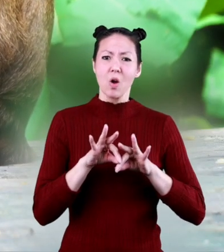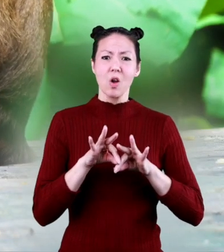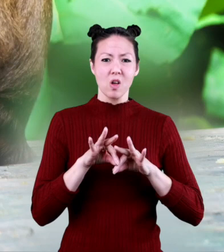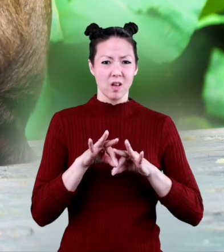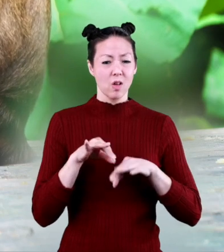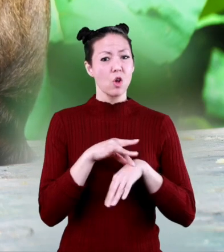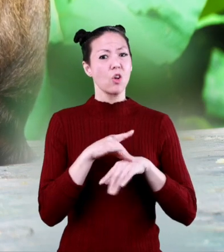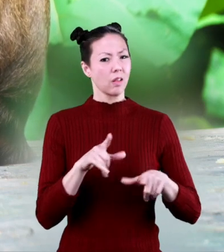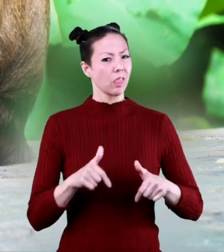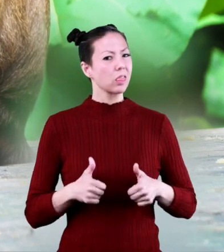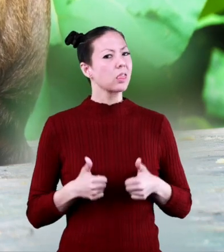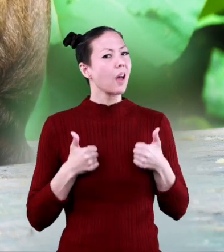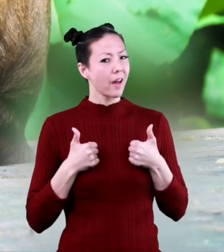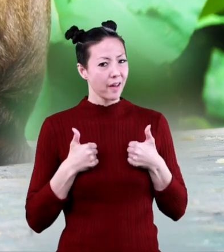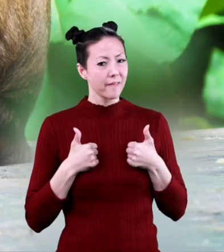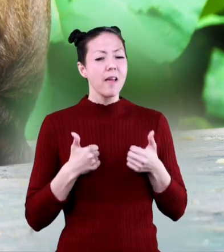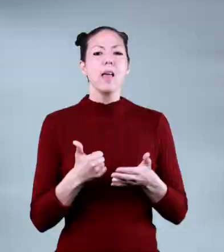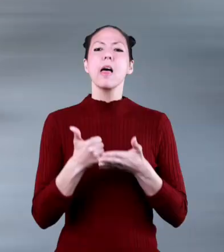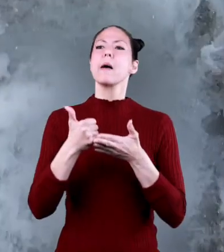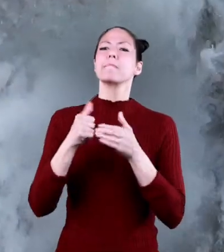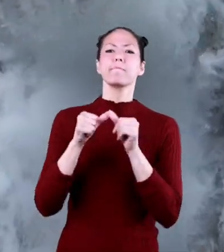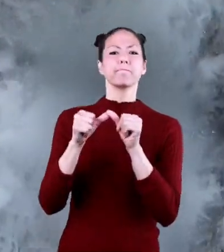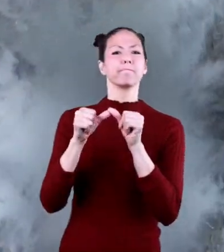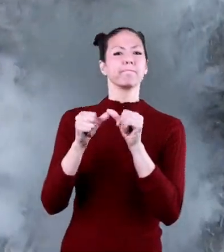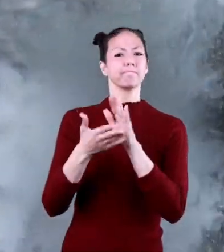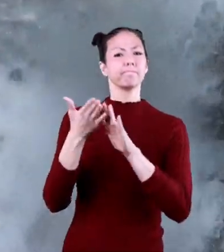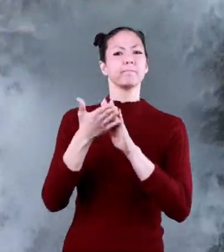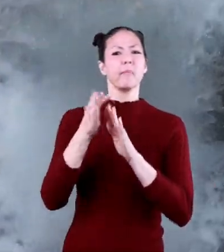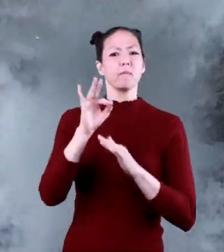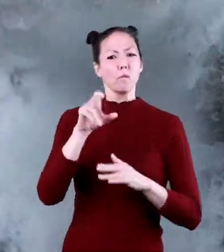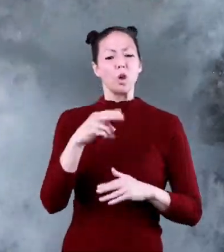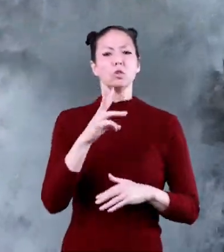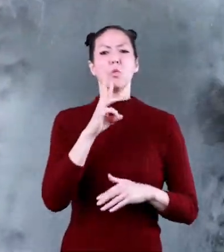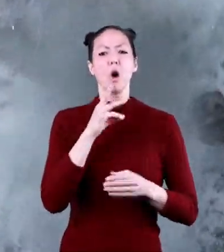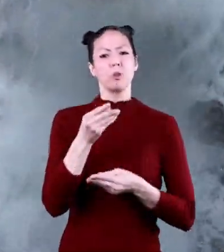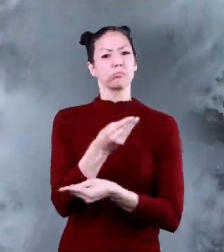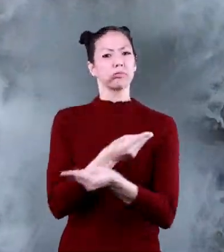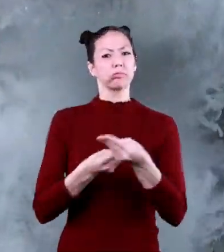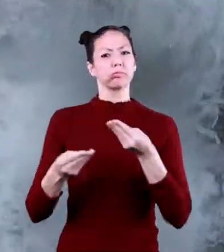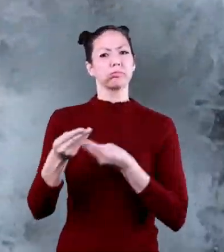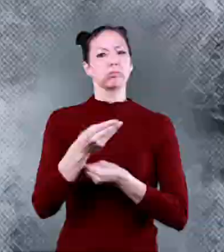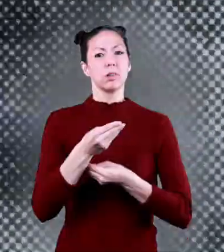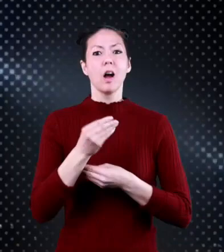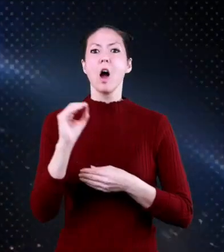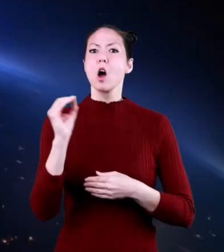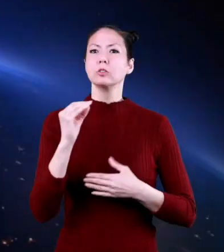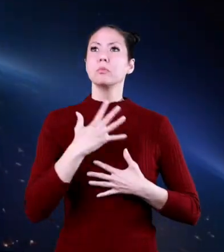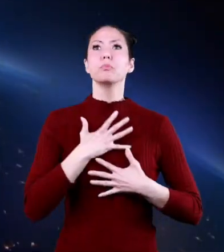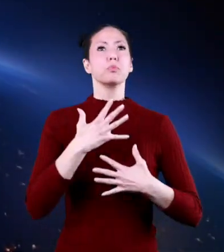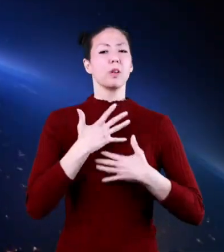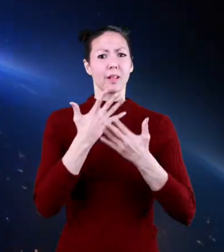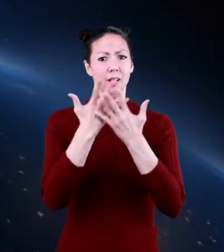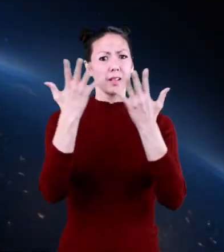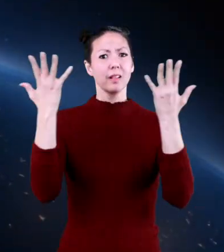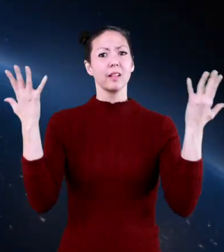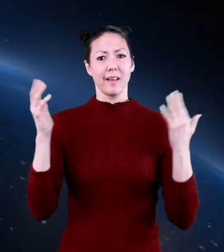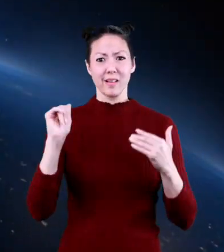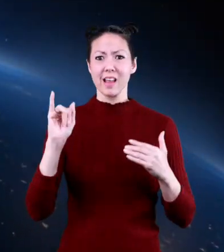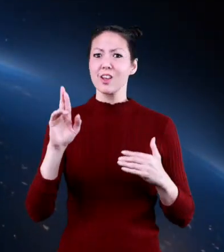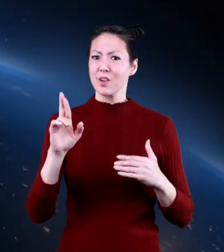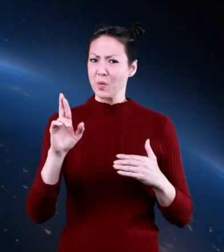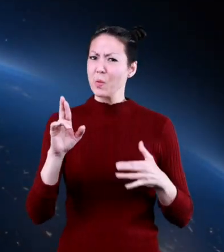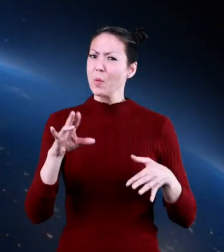essential to life on Earth. They help to maintain the fresh water supply and also provide